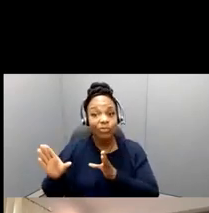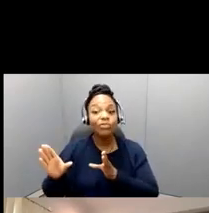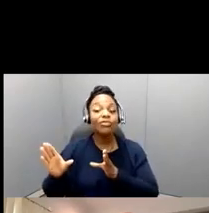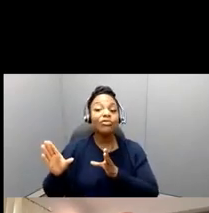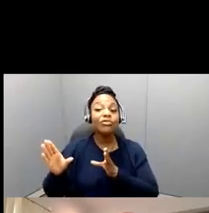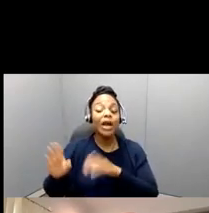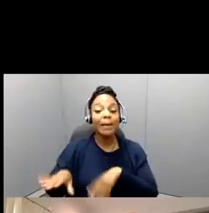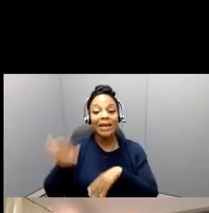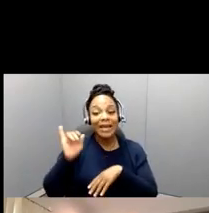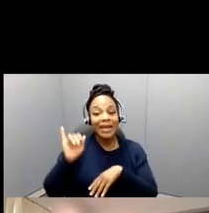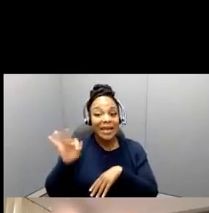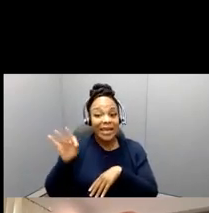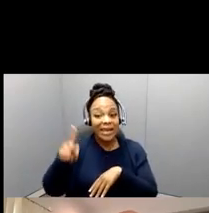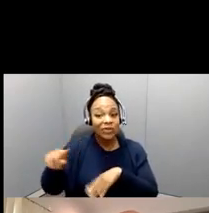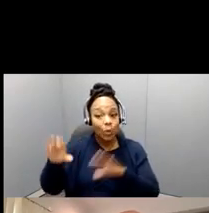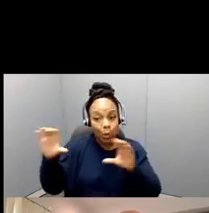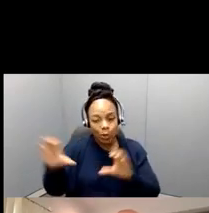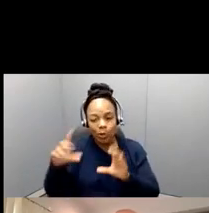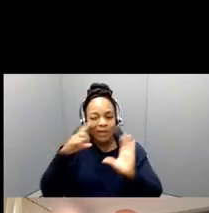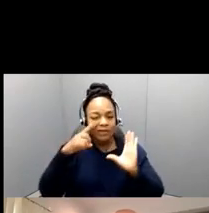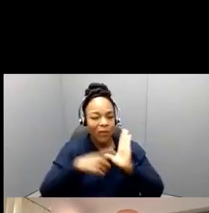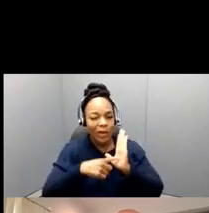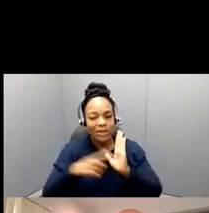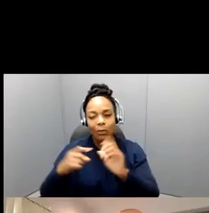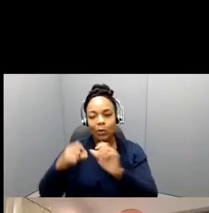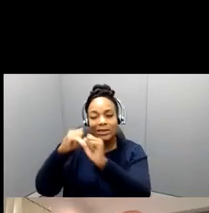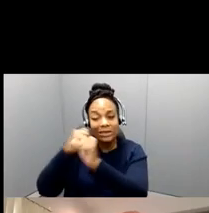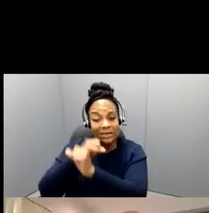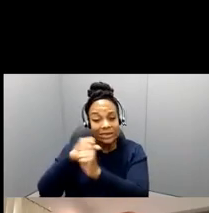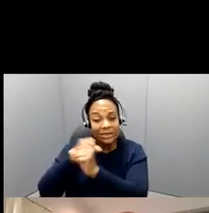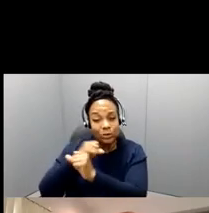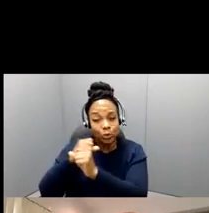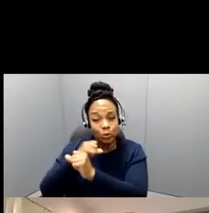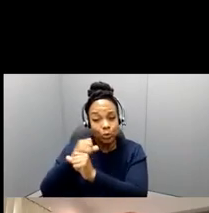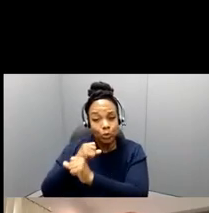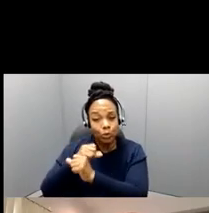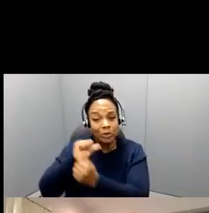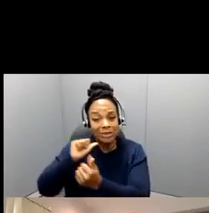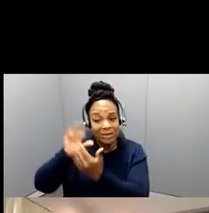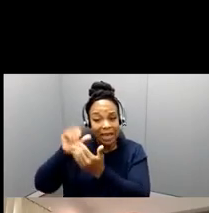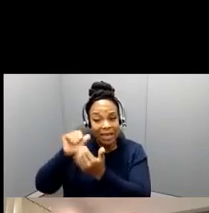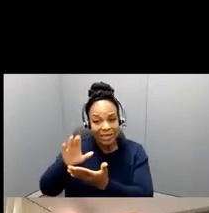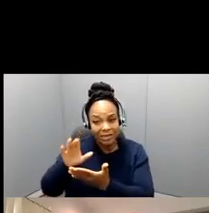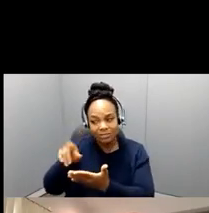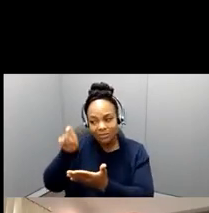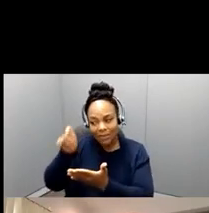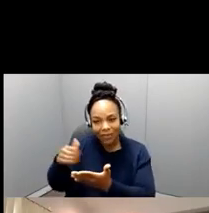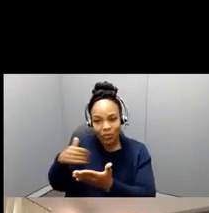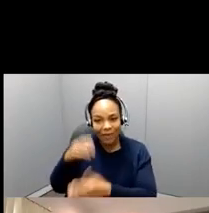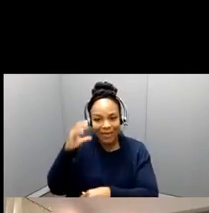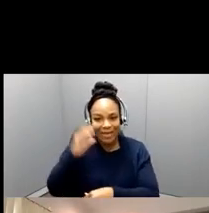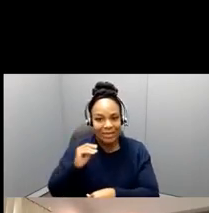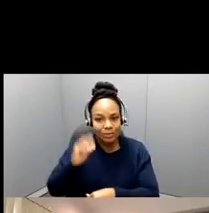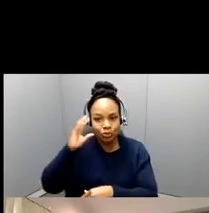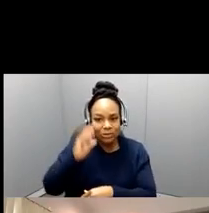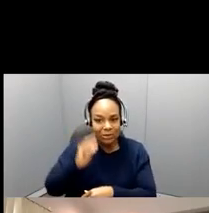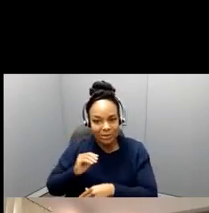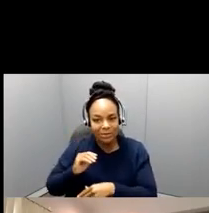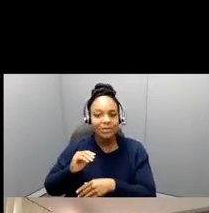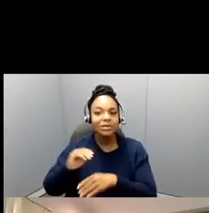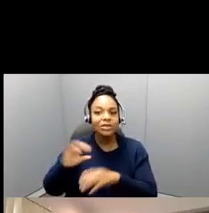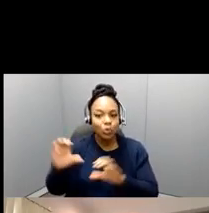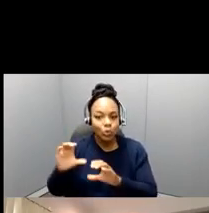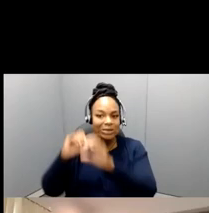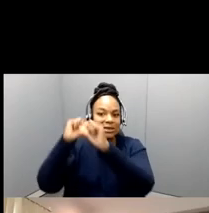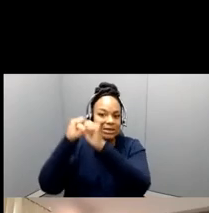you have experience in this, and, and we do, uh, things like the, the, uh, transcript as part of the application, you send that, that we, we do look at those, that